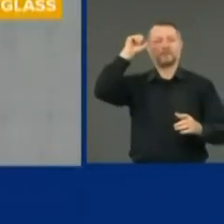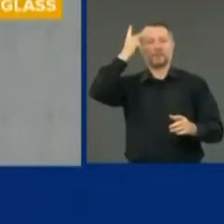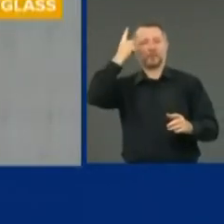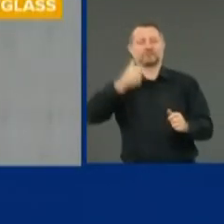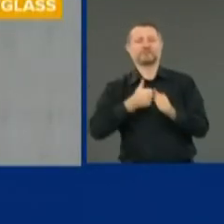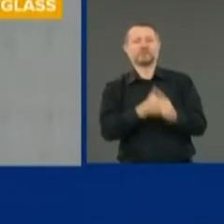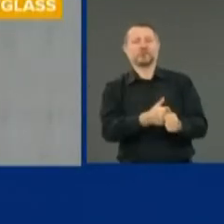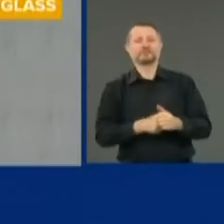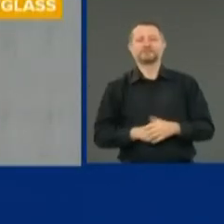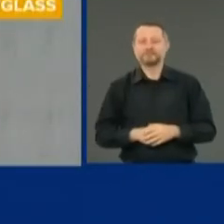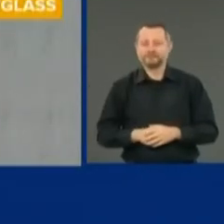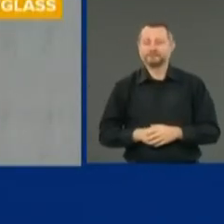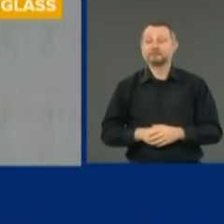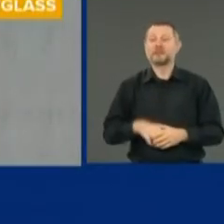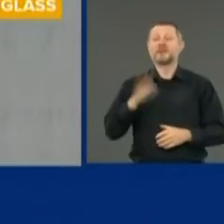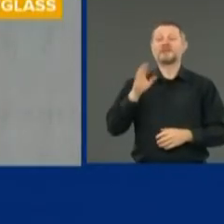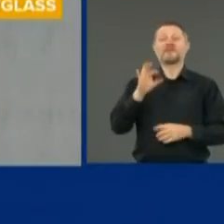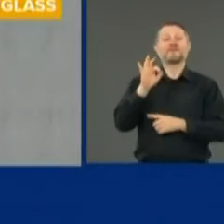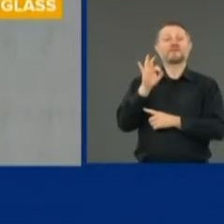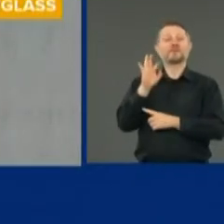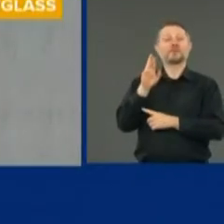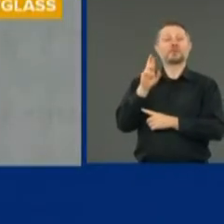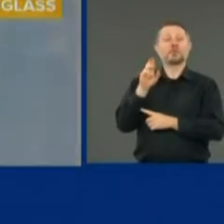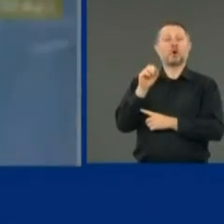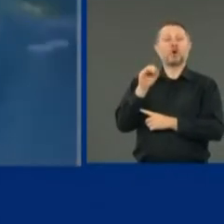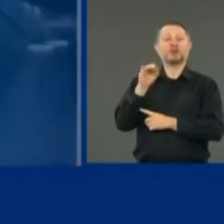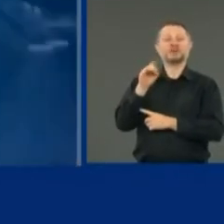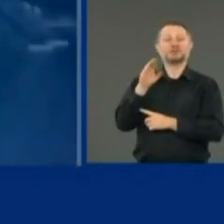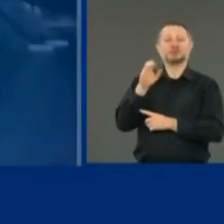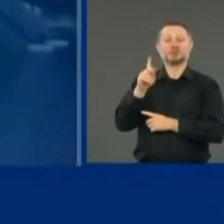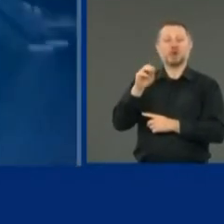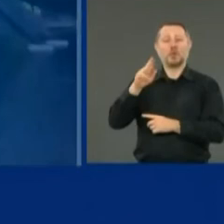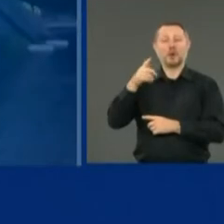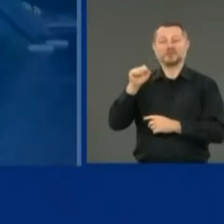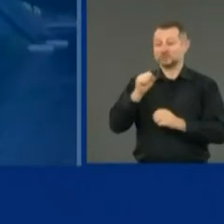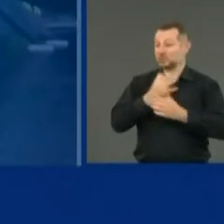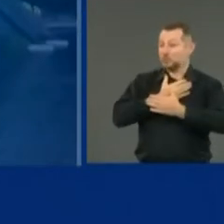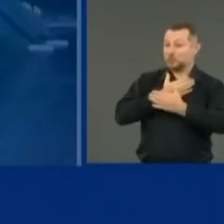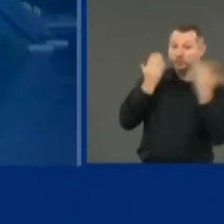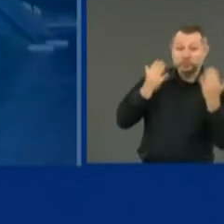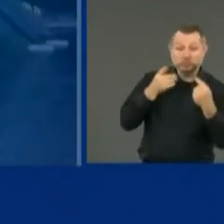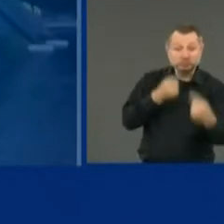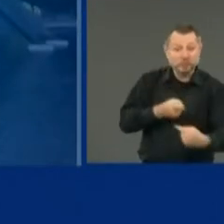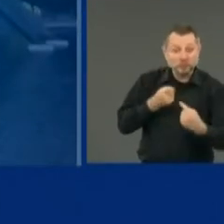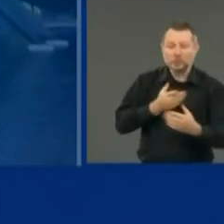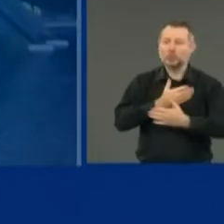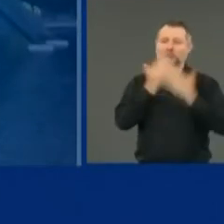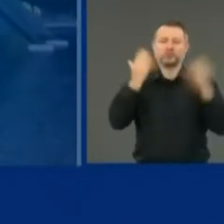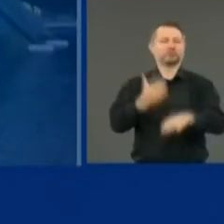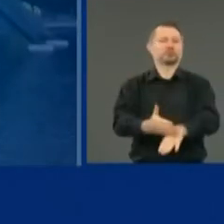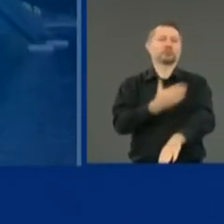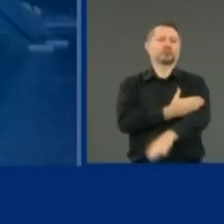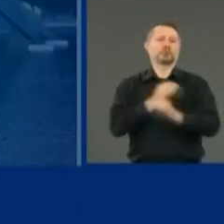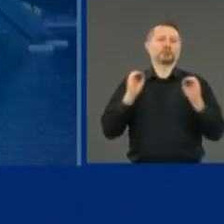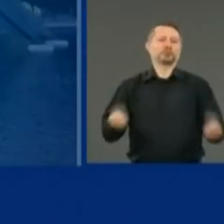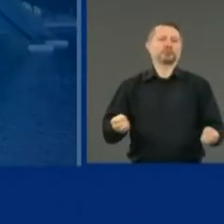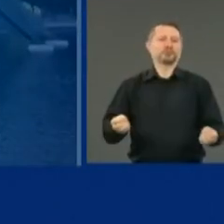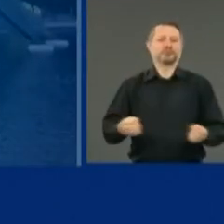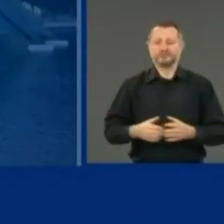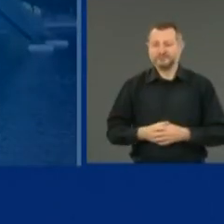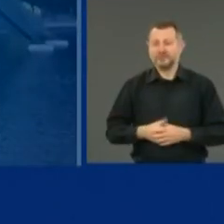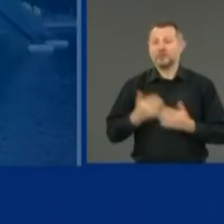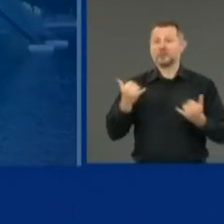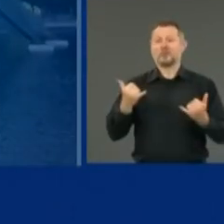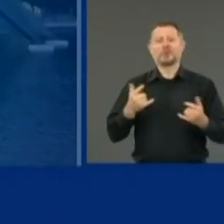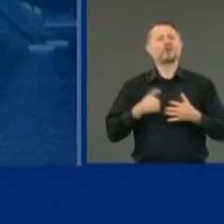Parkinson. Frederick Douglass, if there is no struggle, there is no progress. And it's an opportunity for New York